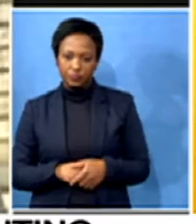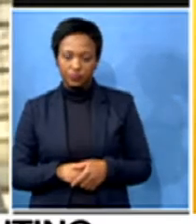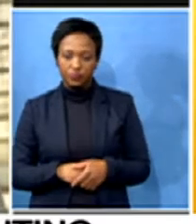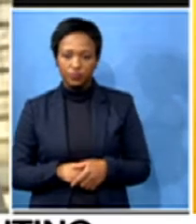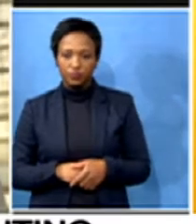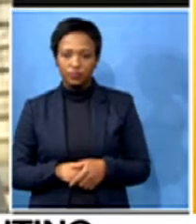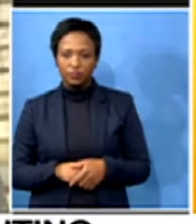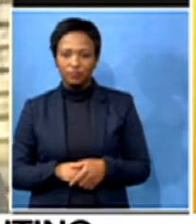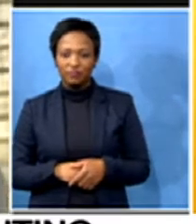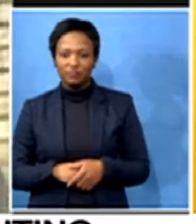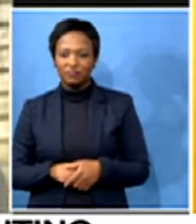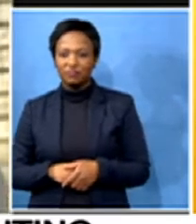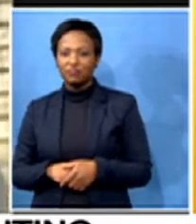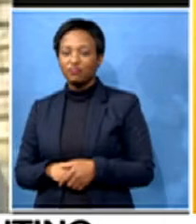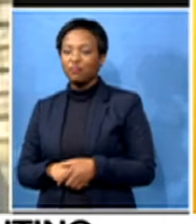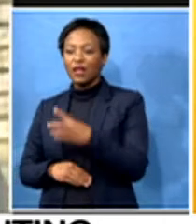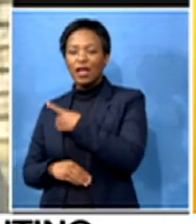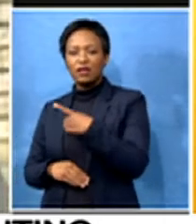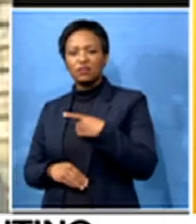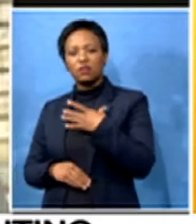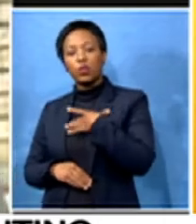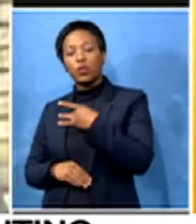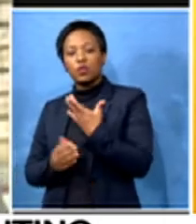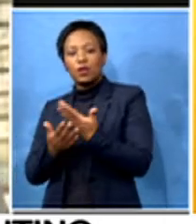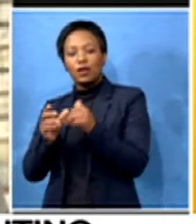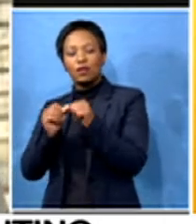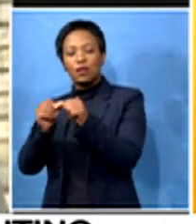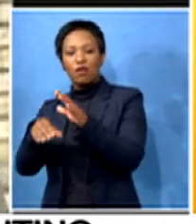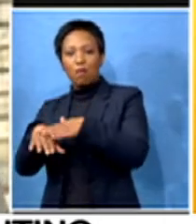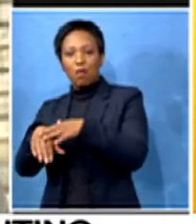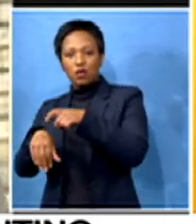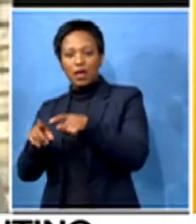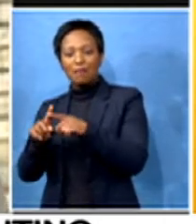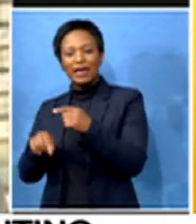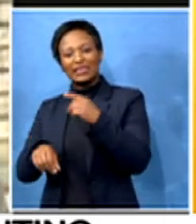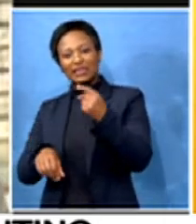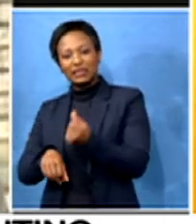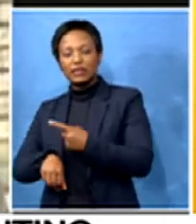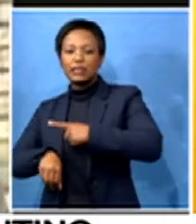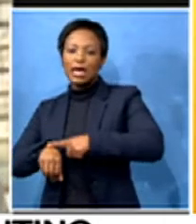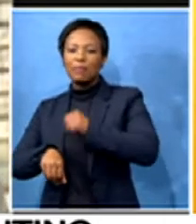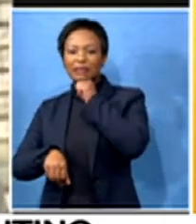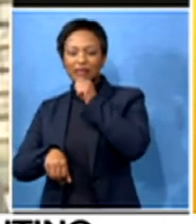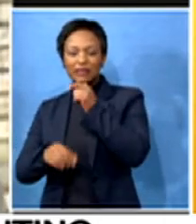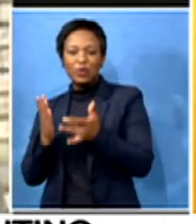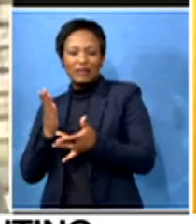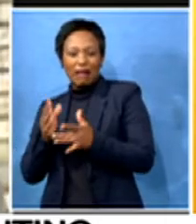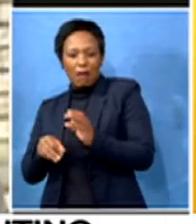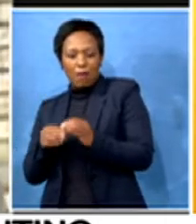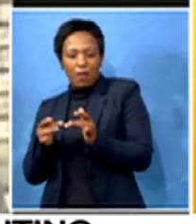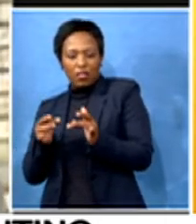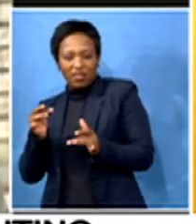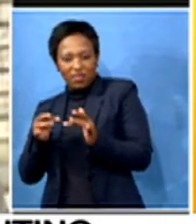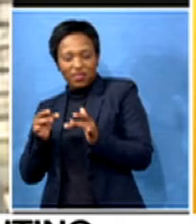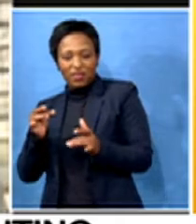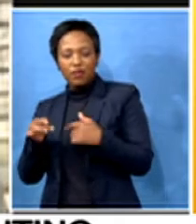Well, ladies, I wish we could speak more, but unfortunately, out of time, lost some time there due to the technical difficulties. But hopefully, we'll have another